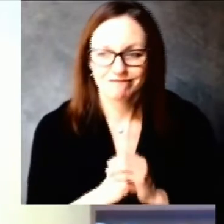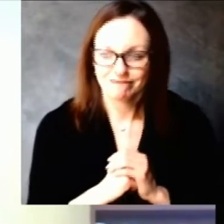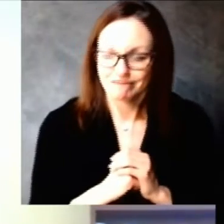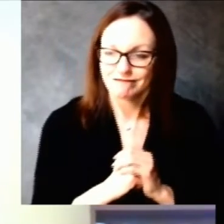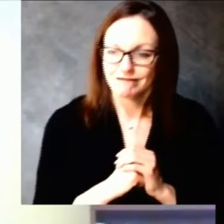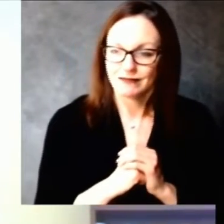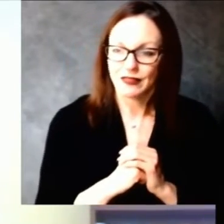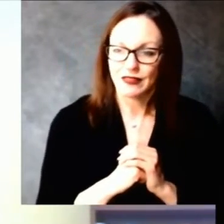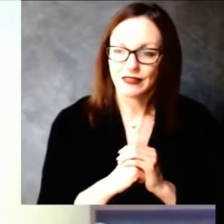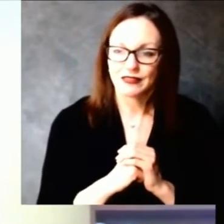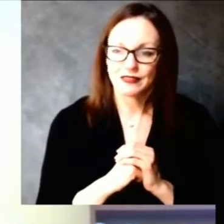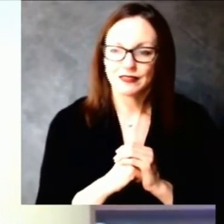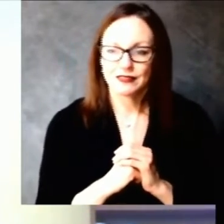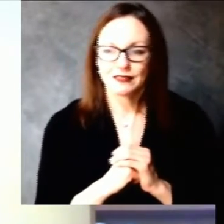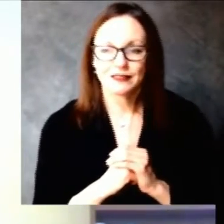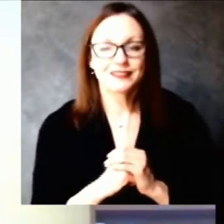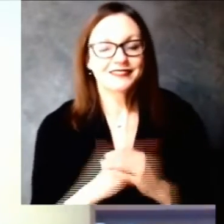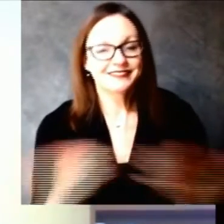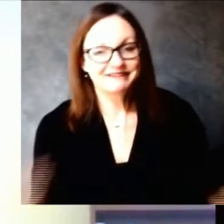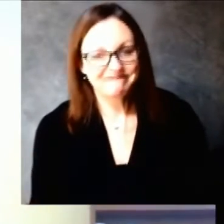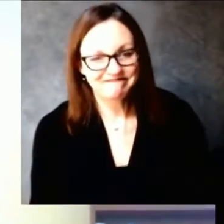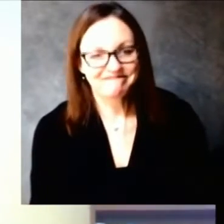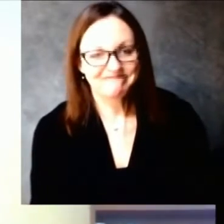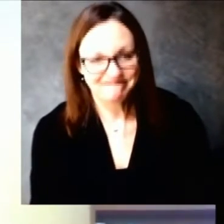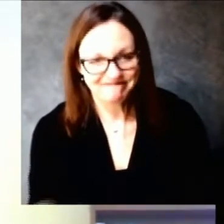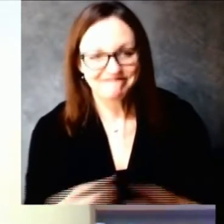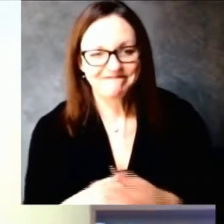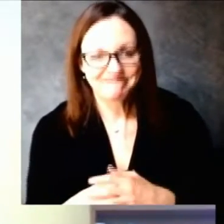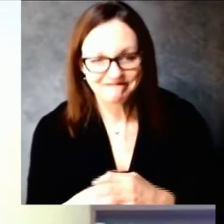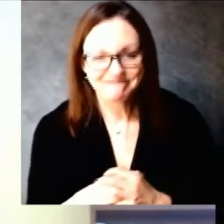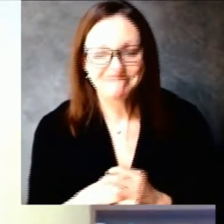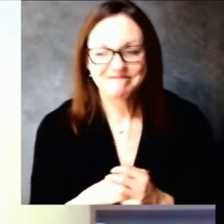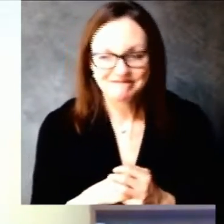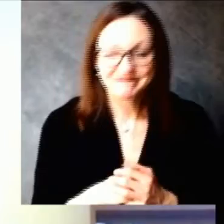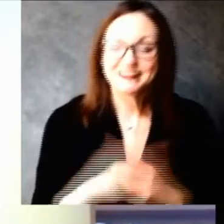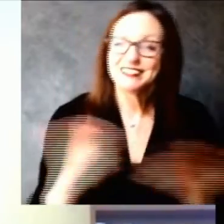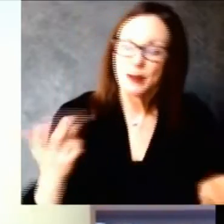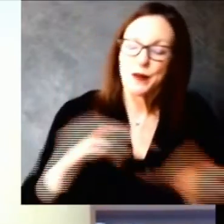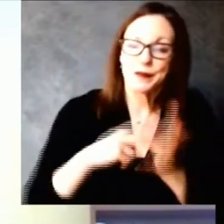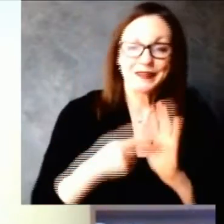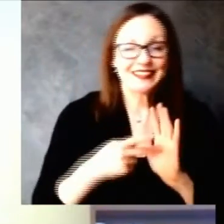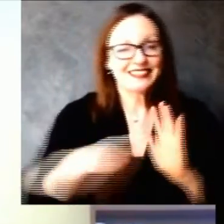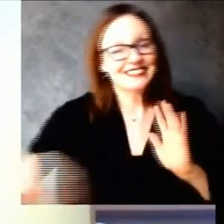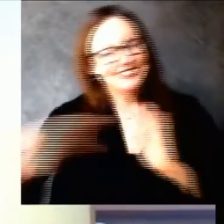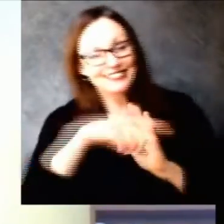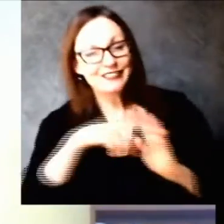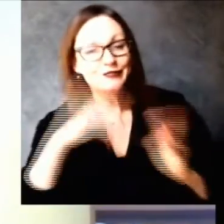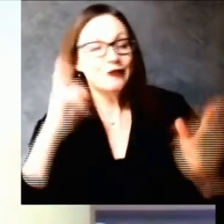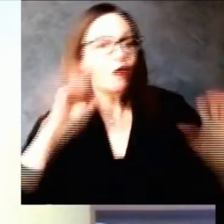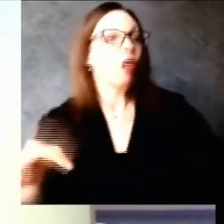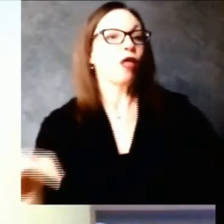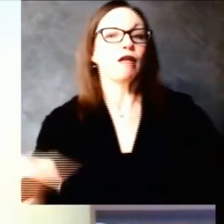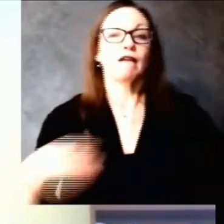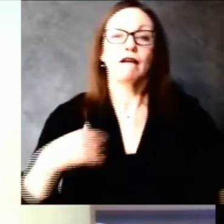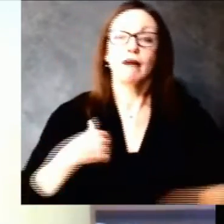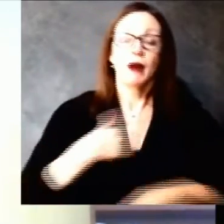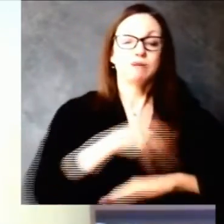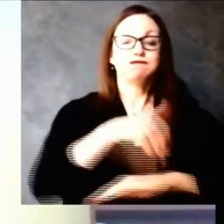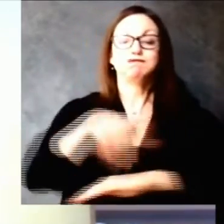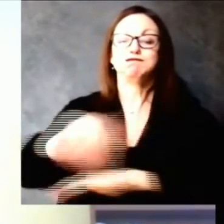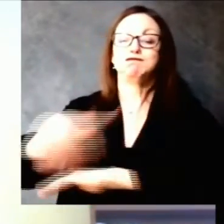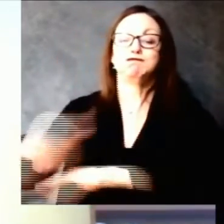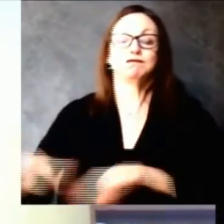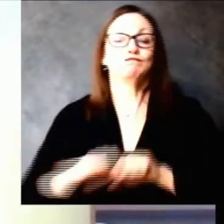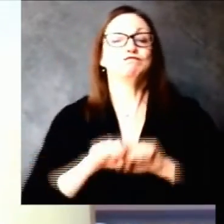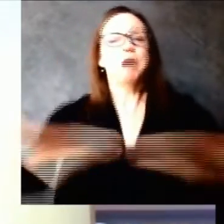um but um this is part of the function of living in a world of scarce resources and we